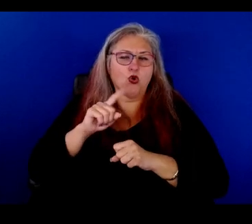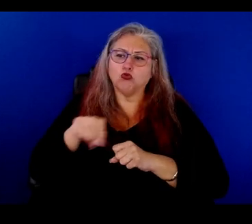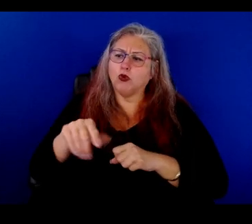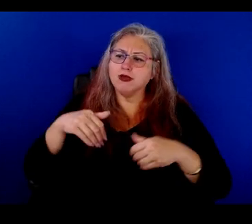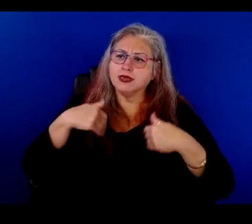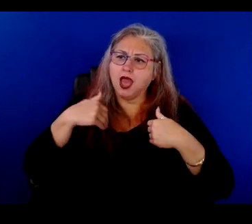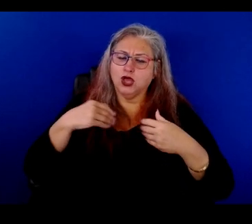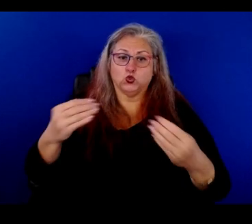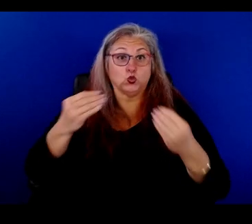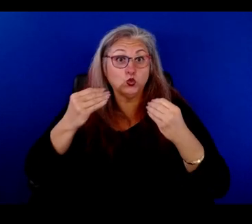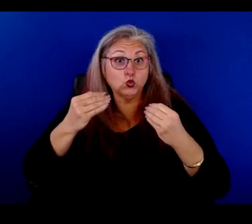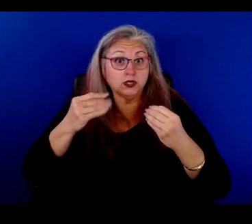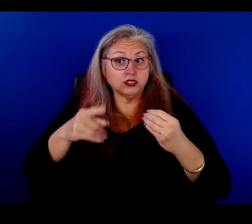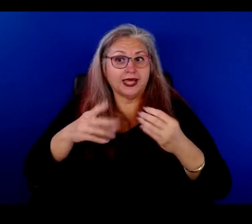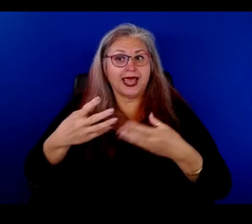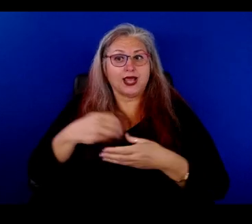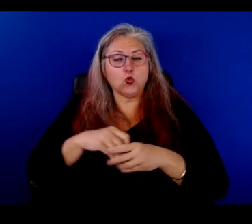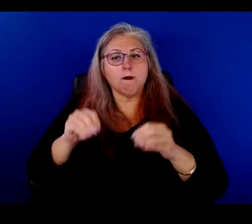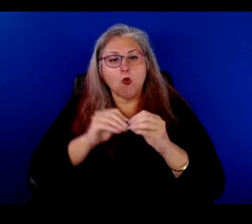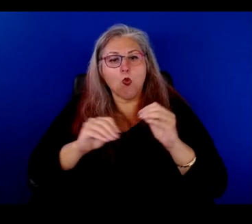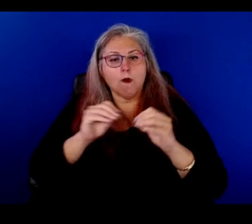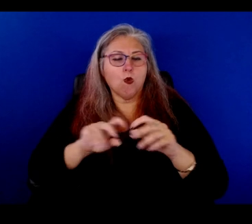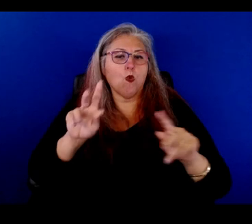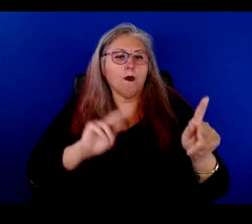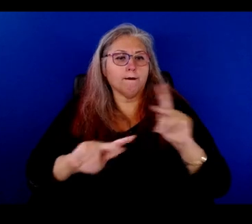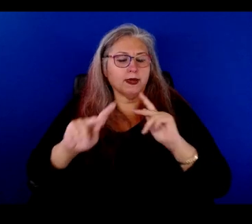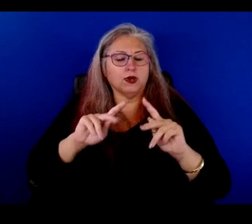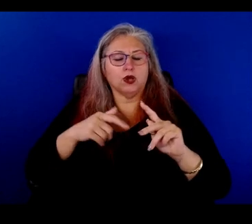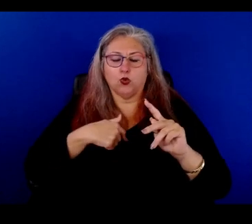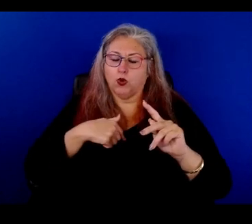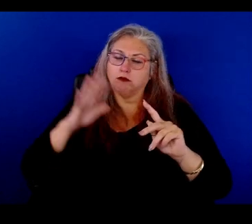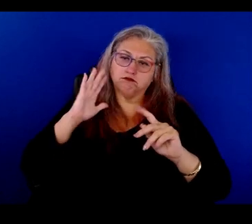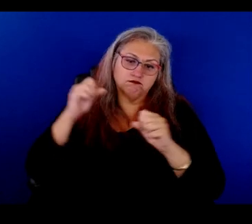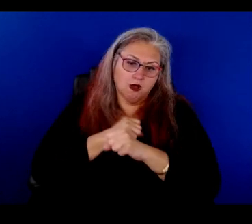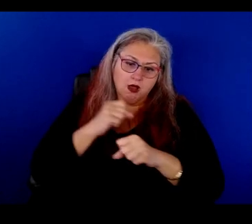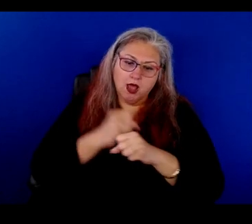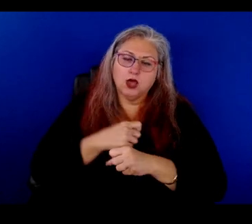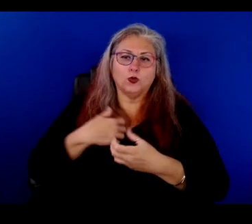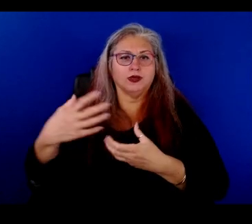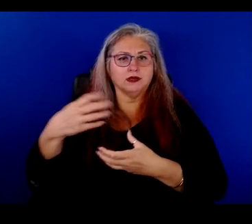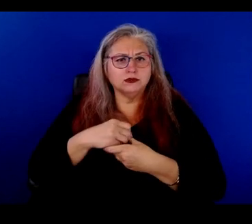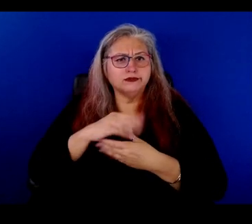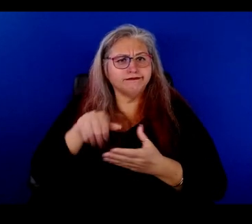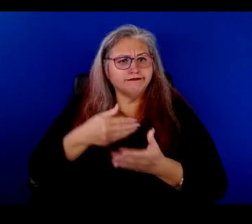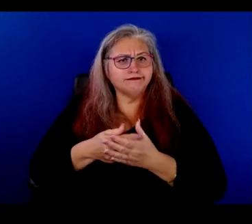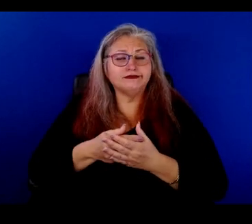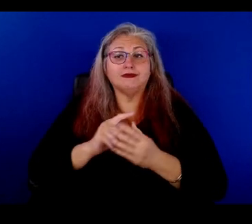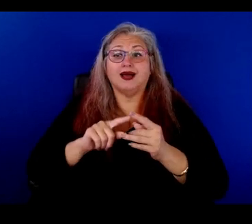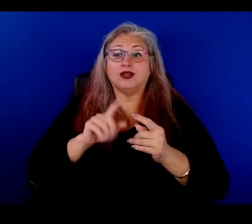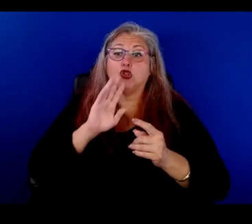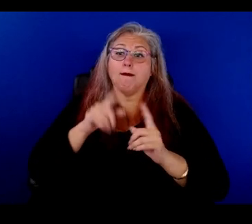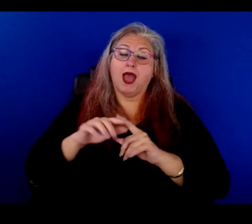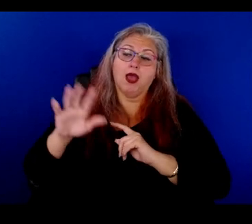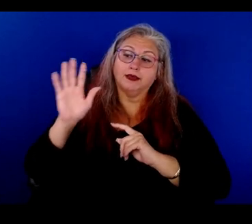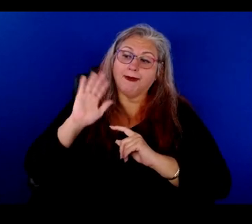people teaching us as well to include more and more people, and we had to fight, and we include everyone. But when we talk about the past,